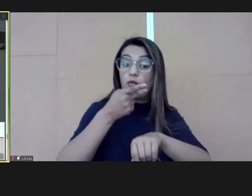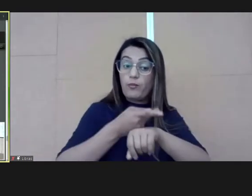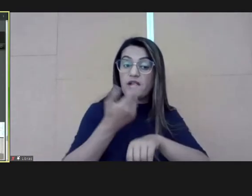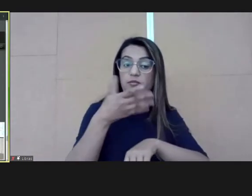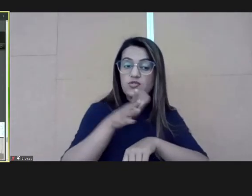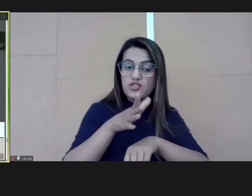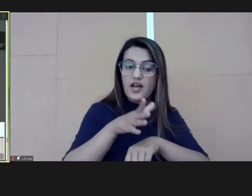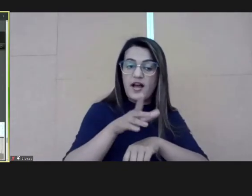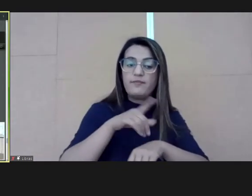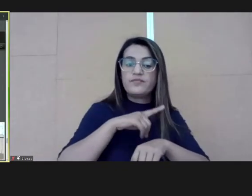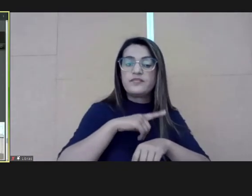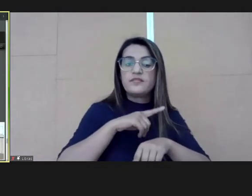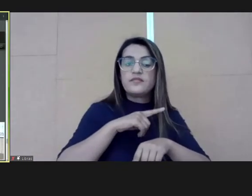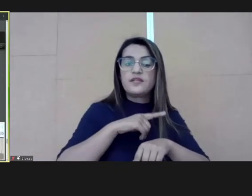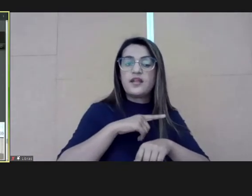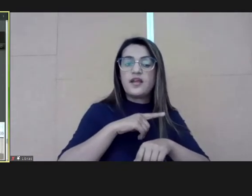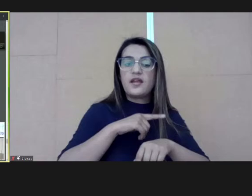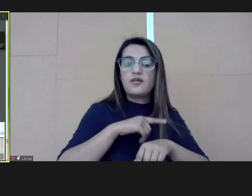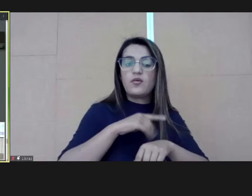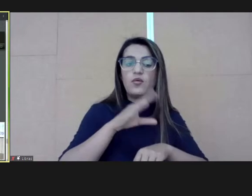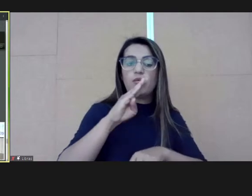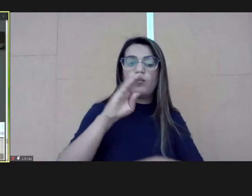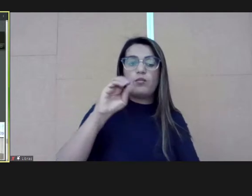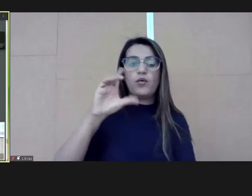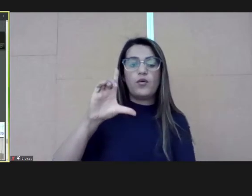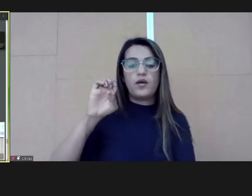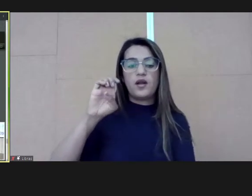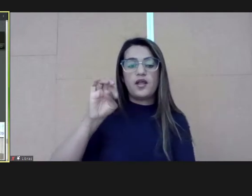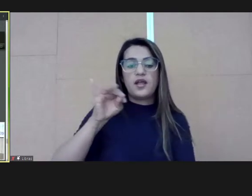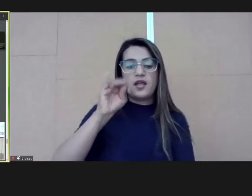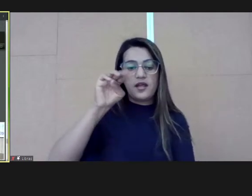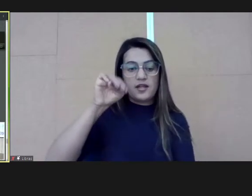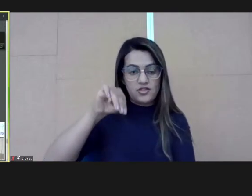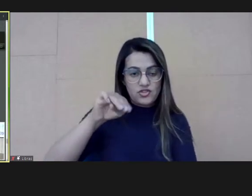already got a Nobel Prize with a number of awards.